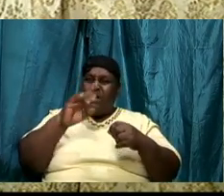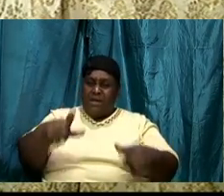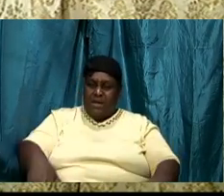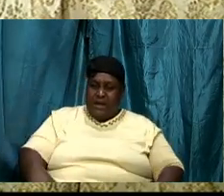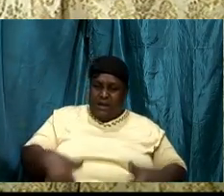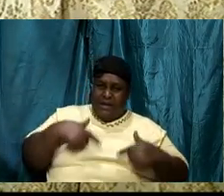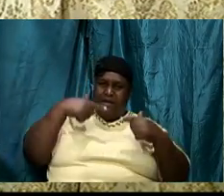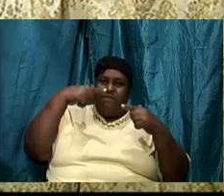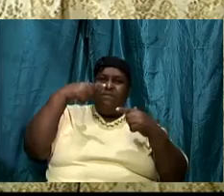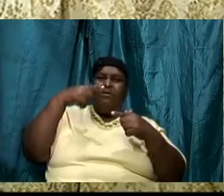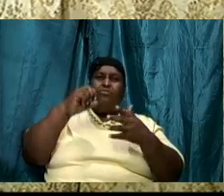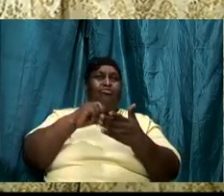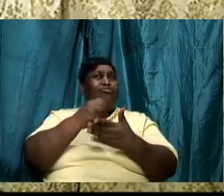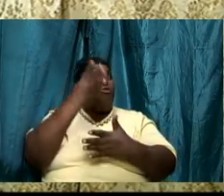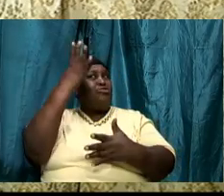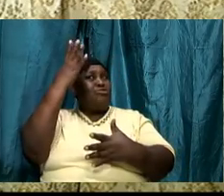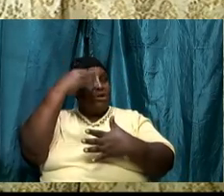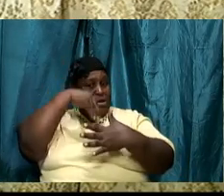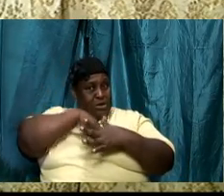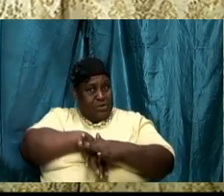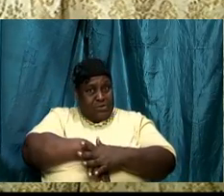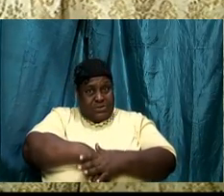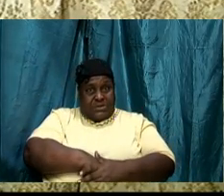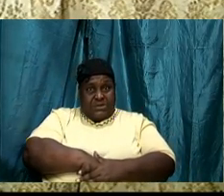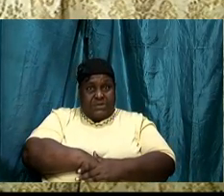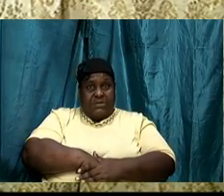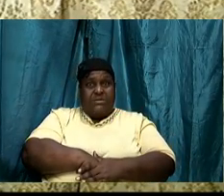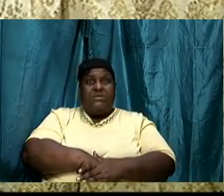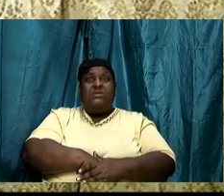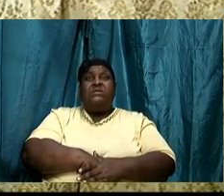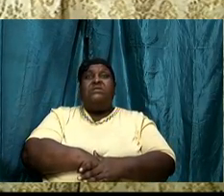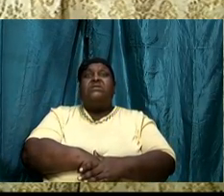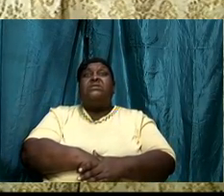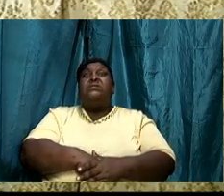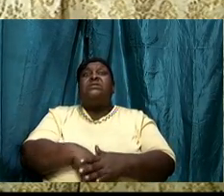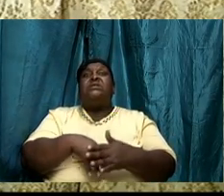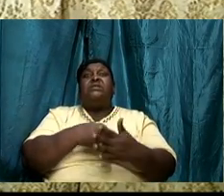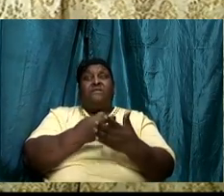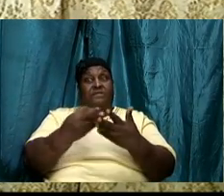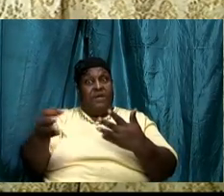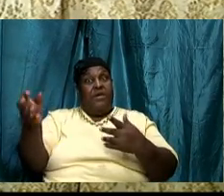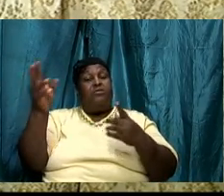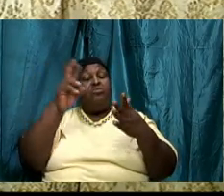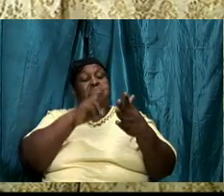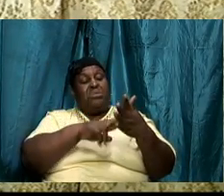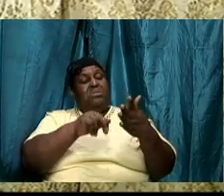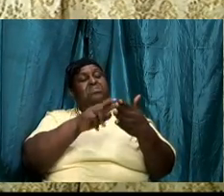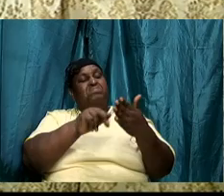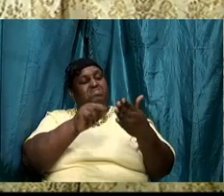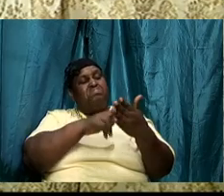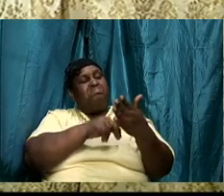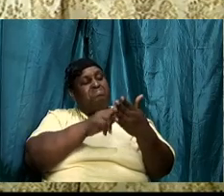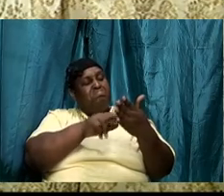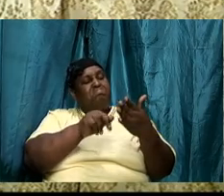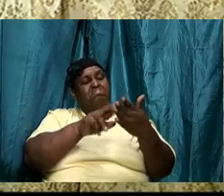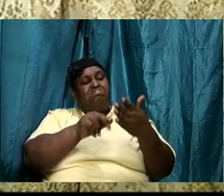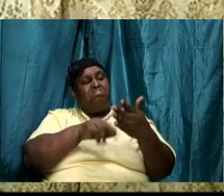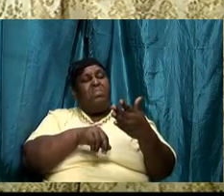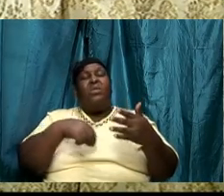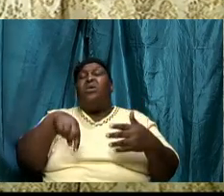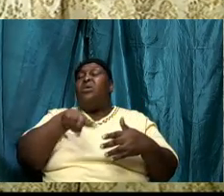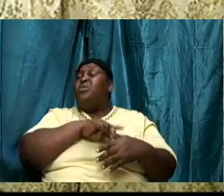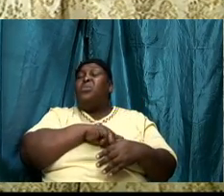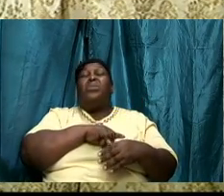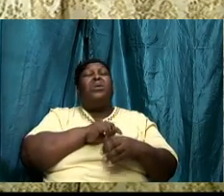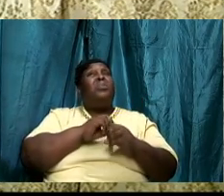I say tonight, again, that if we fail to read, we won't have what